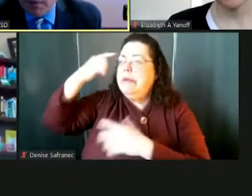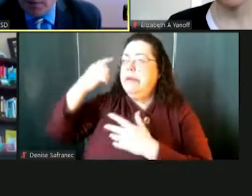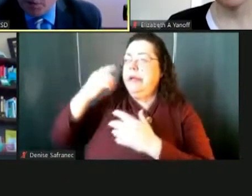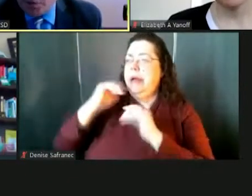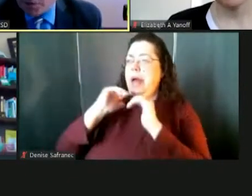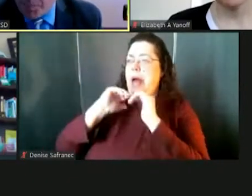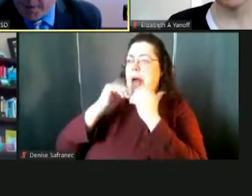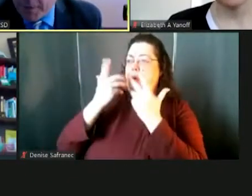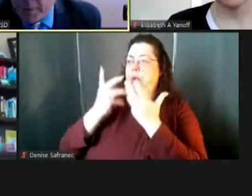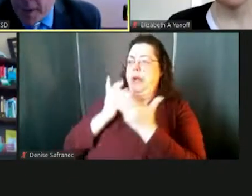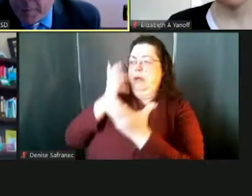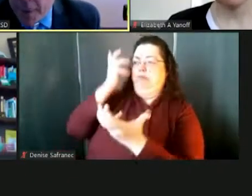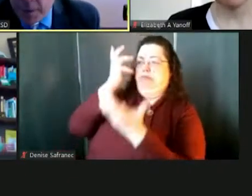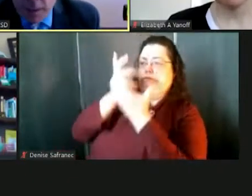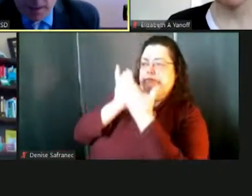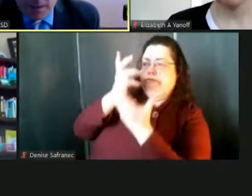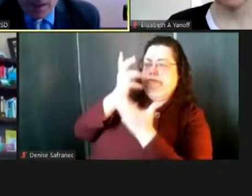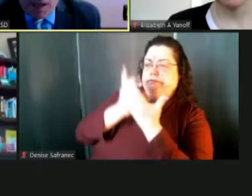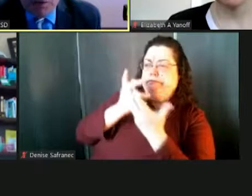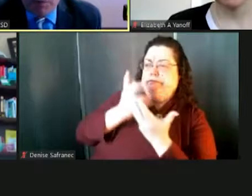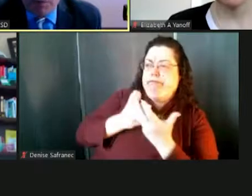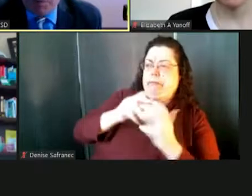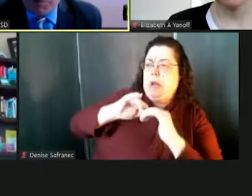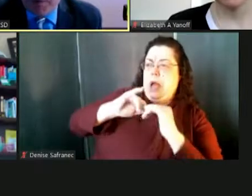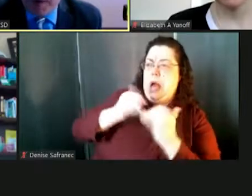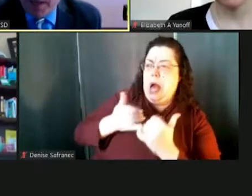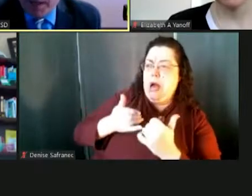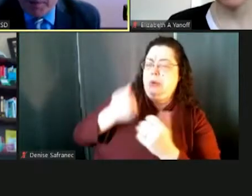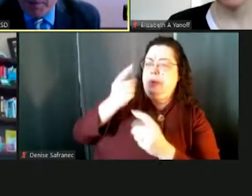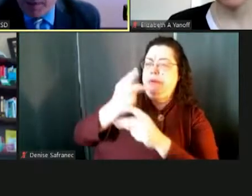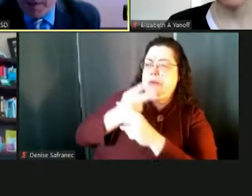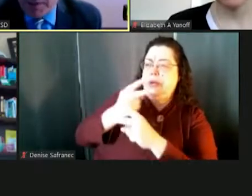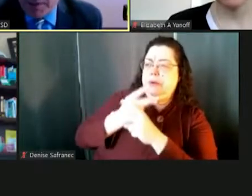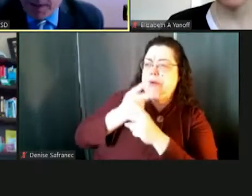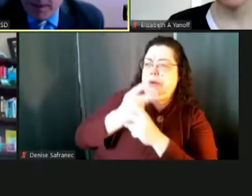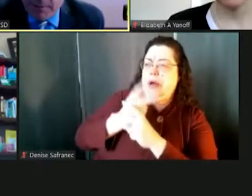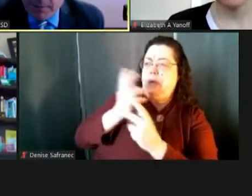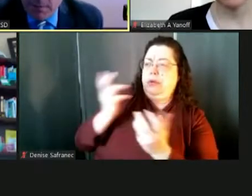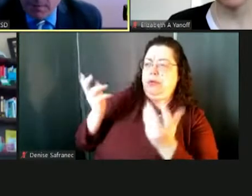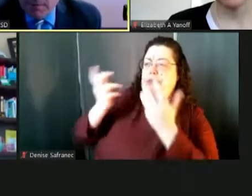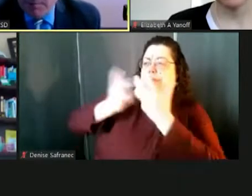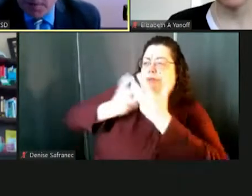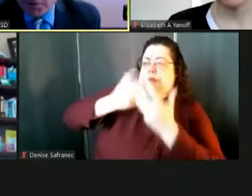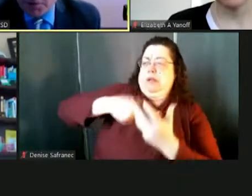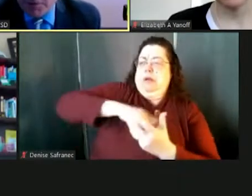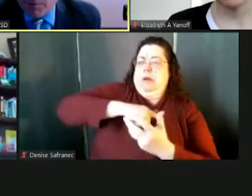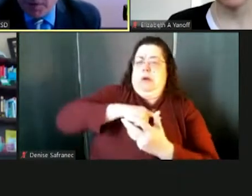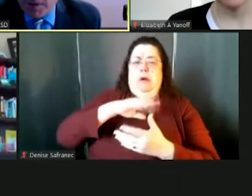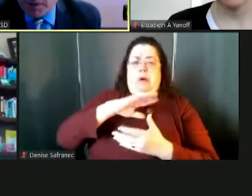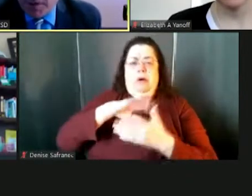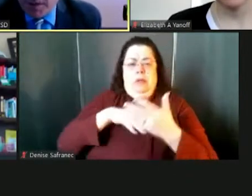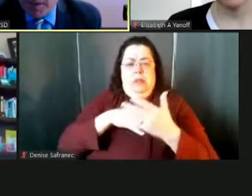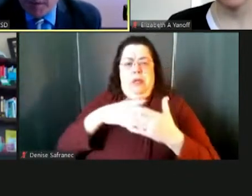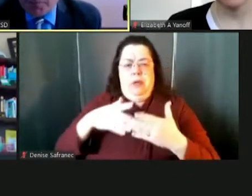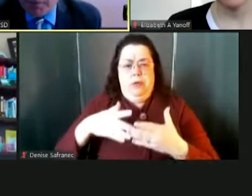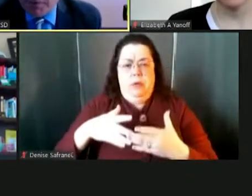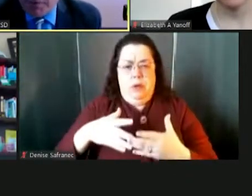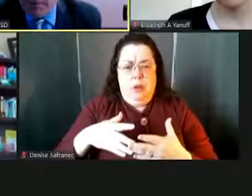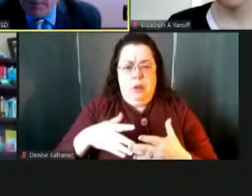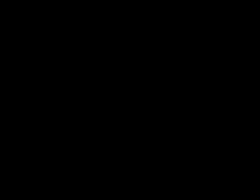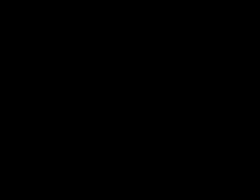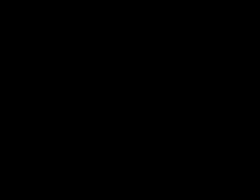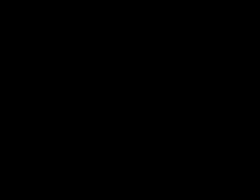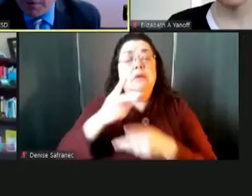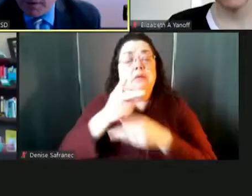to interpret that mandate, and how can we respond in ways that make sure that we are taking care of